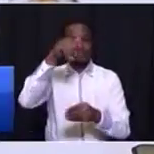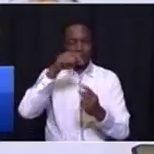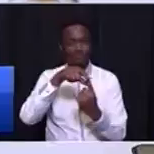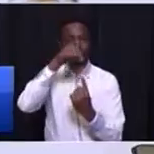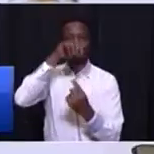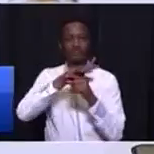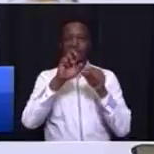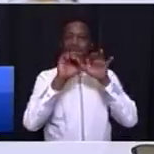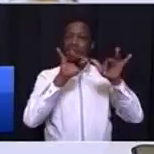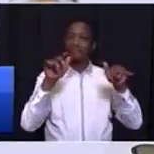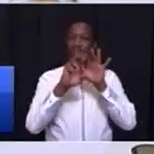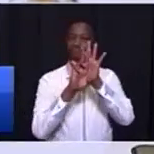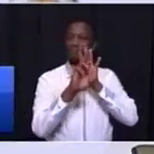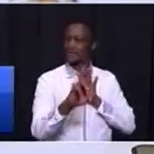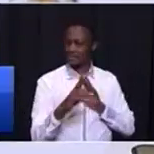public representatives.